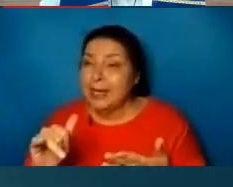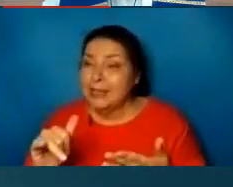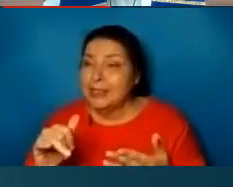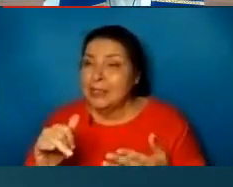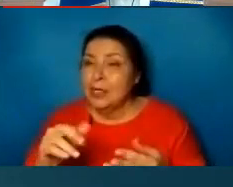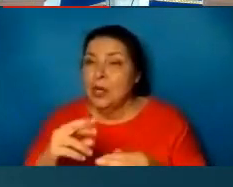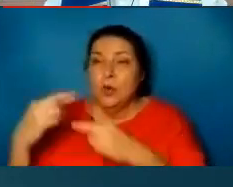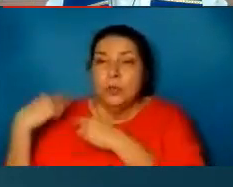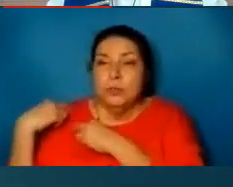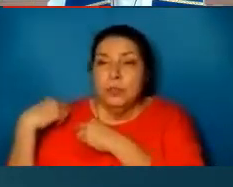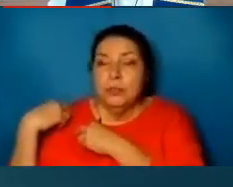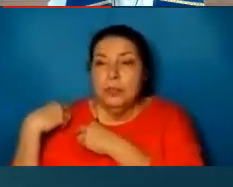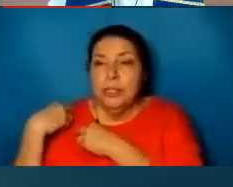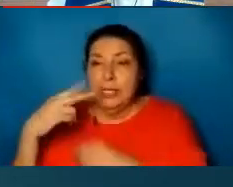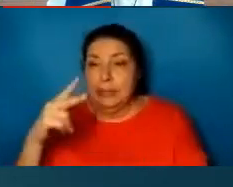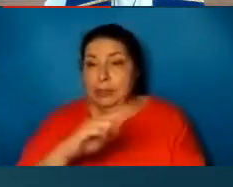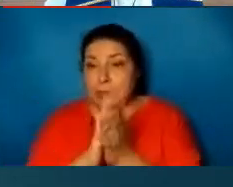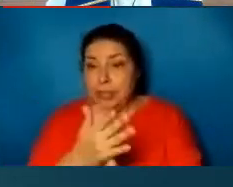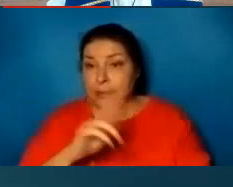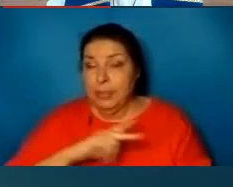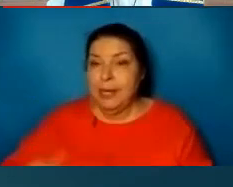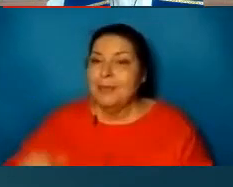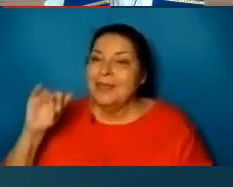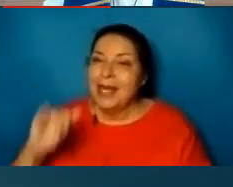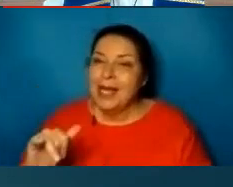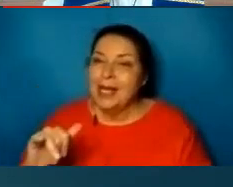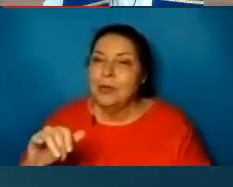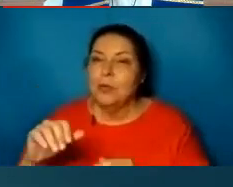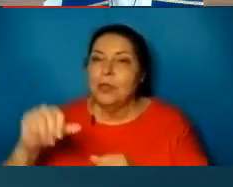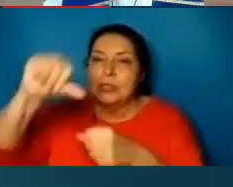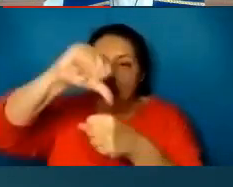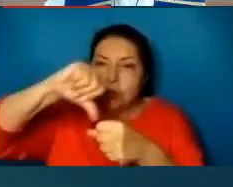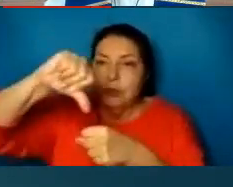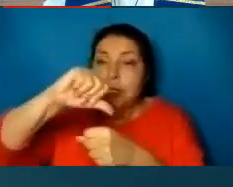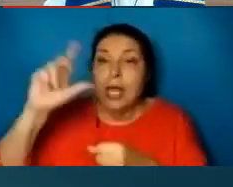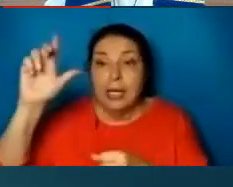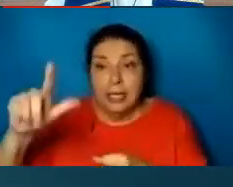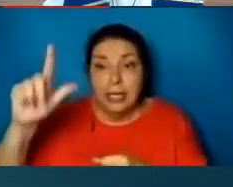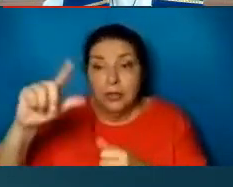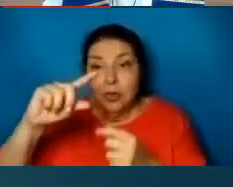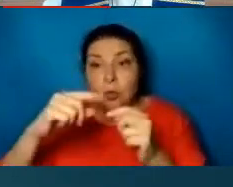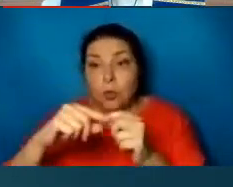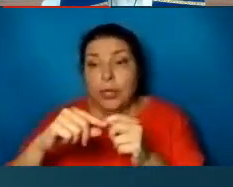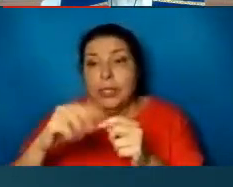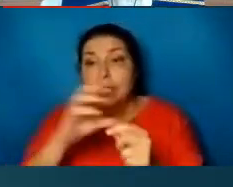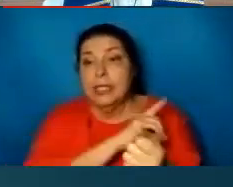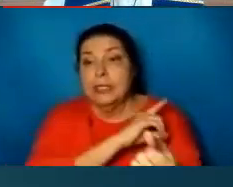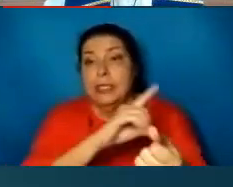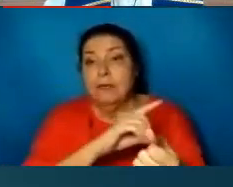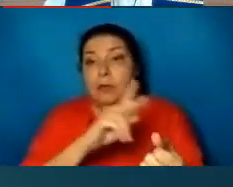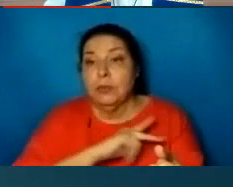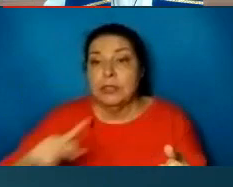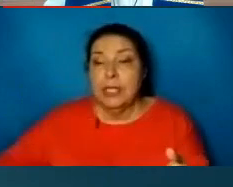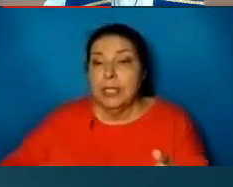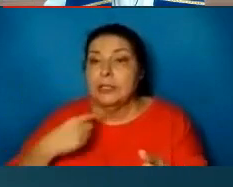the point of the anointing. Well, later on, when David was king, the Lord told David that one of